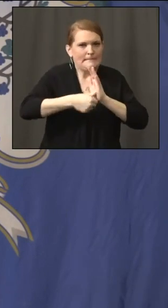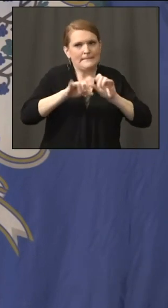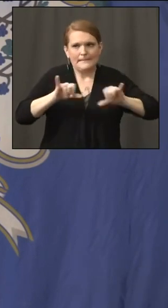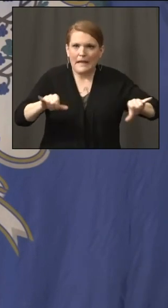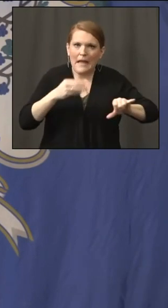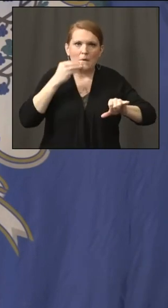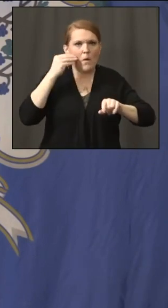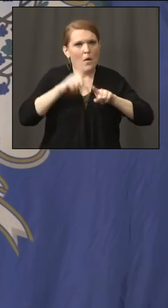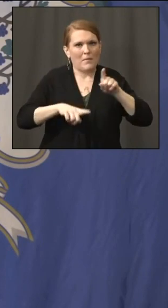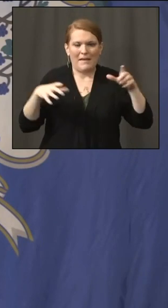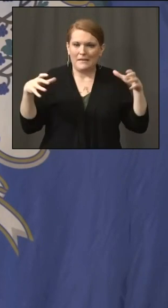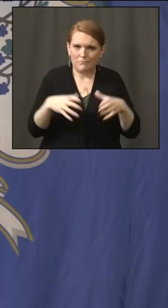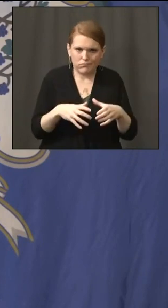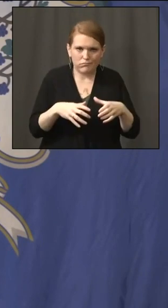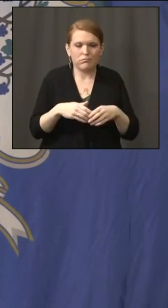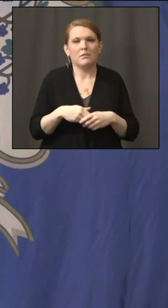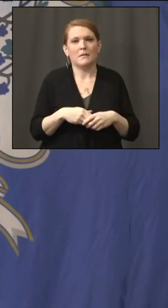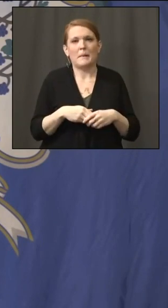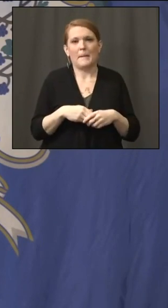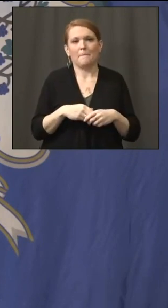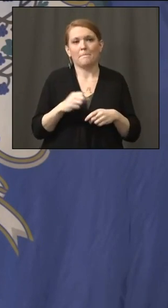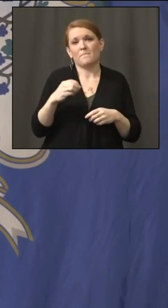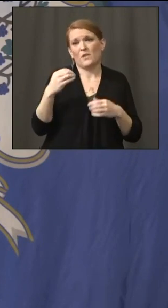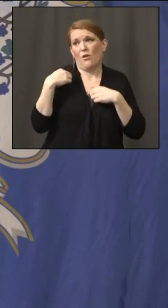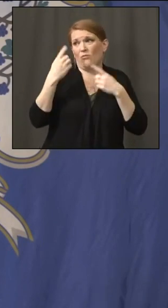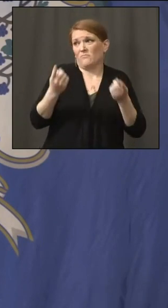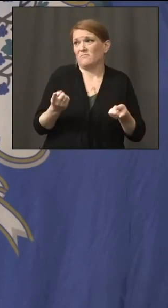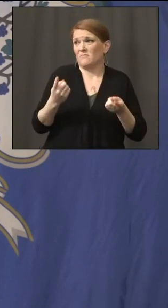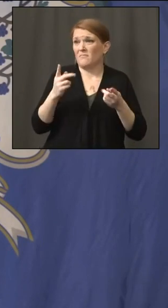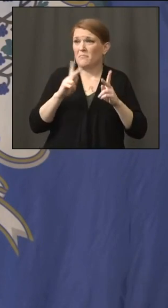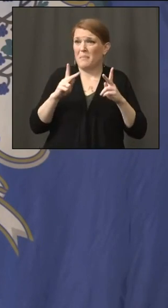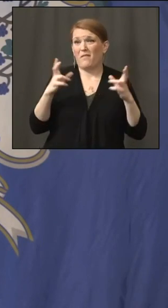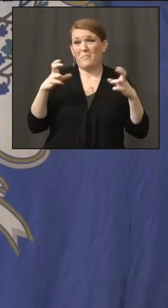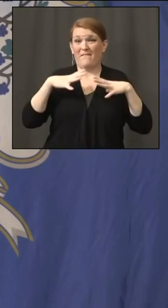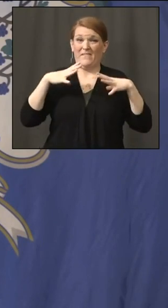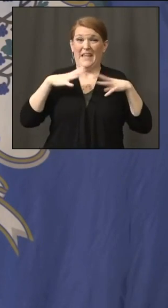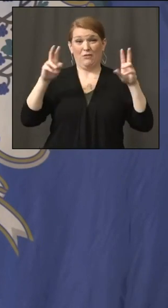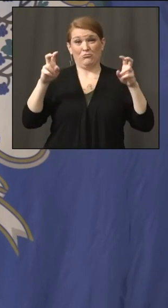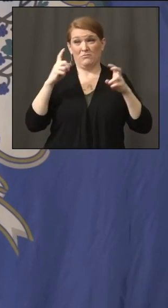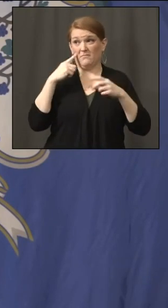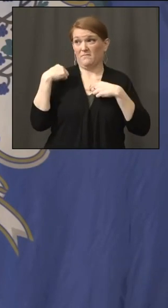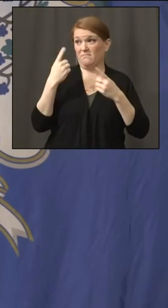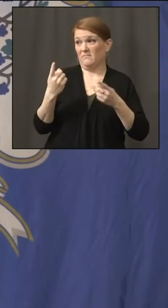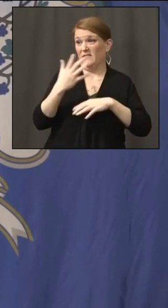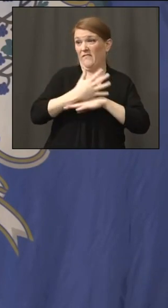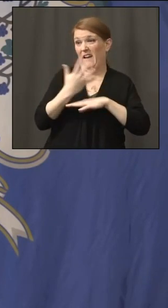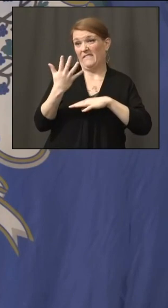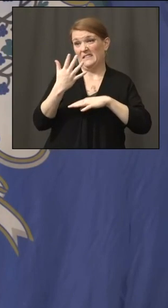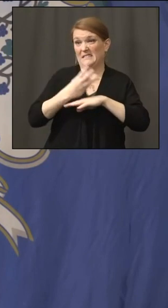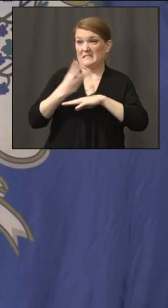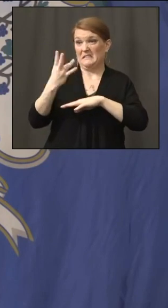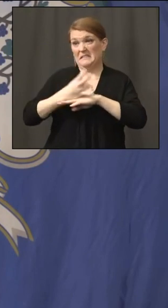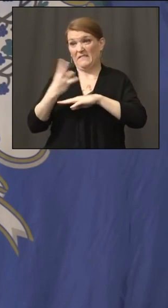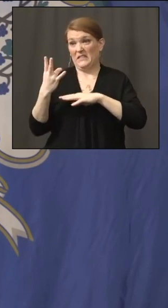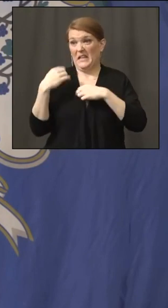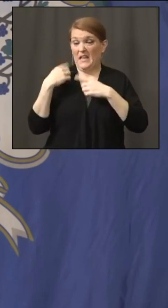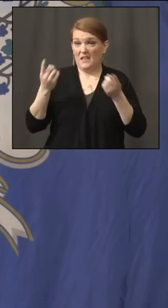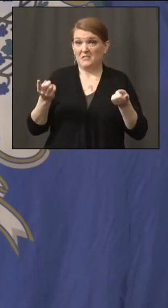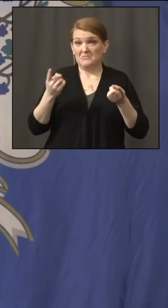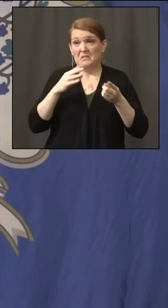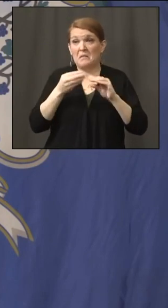five, six, seven days now, and our numbers are stable. They're going to probably go up a little bit. I appreciate that. But I feel